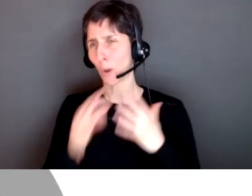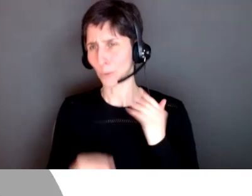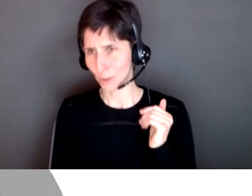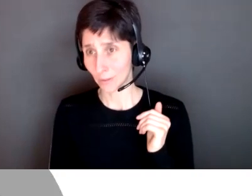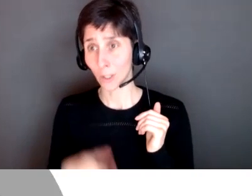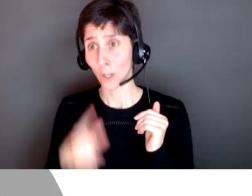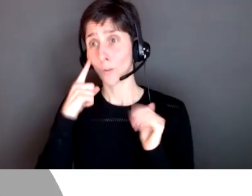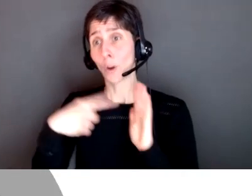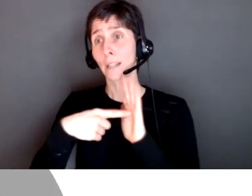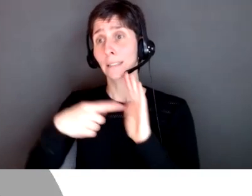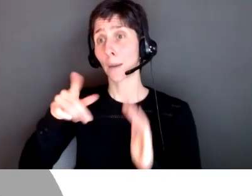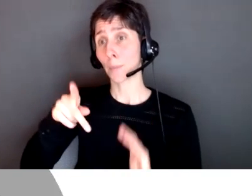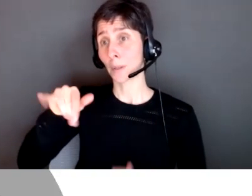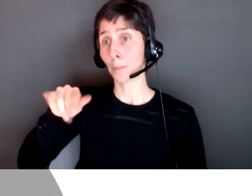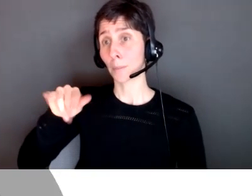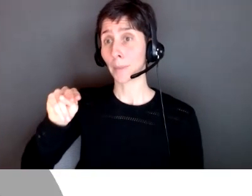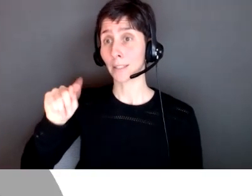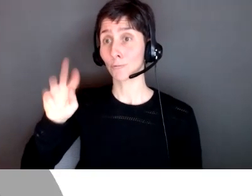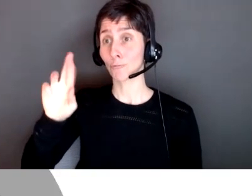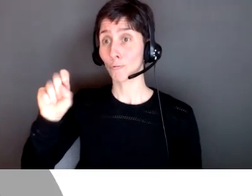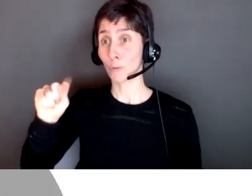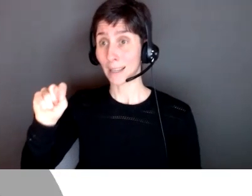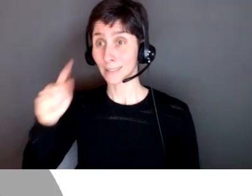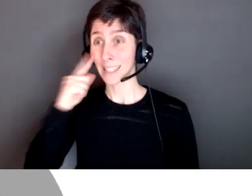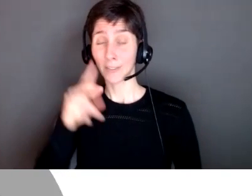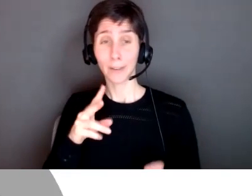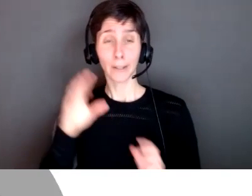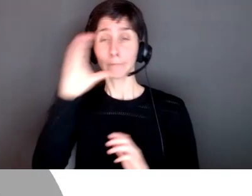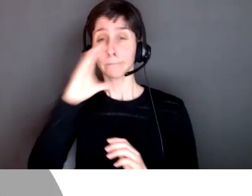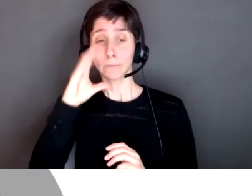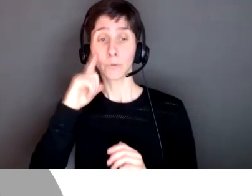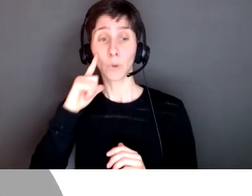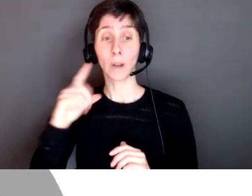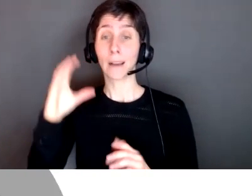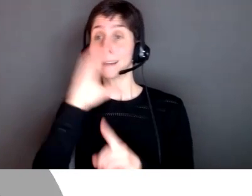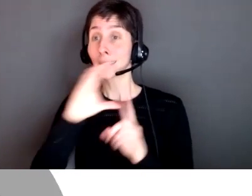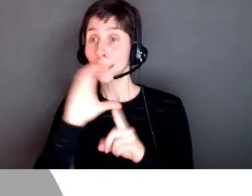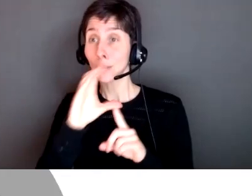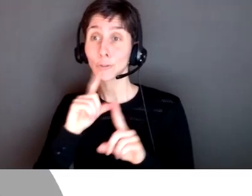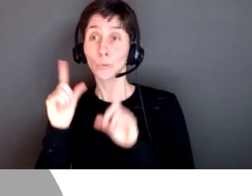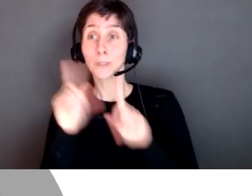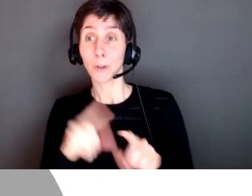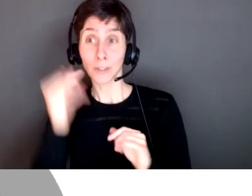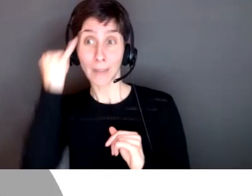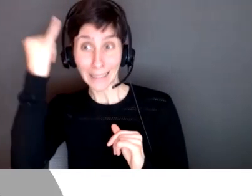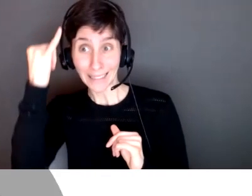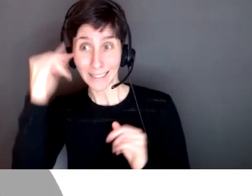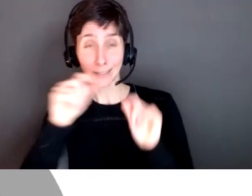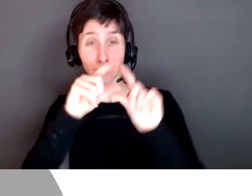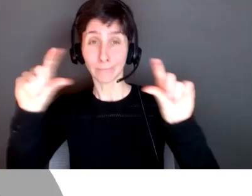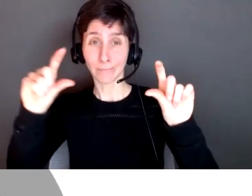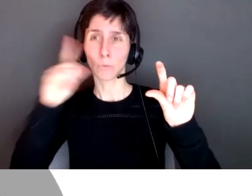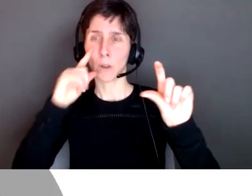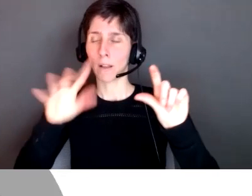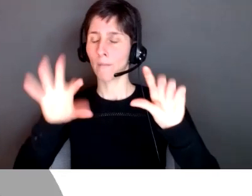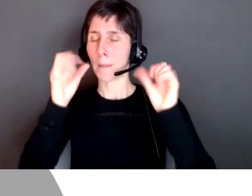uh culturally responsive ideas you're gonna find millions of great ideas on how to make your classroom and